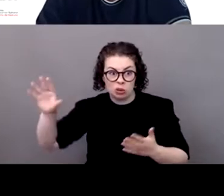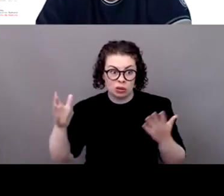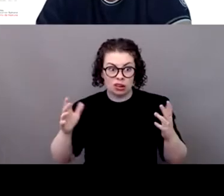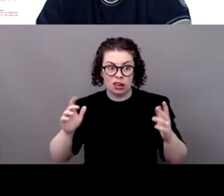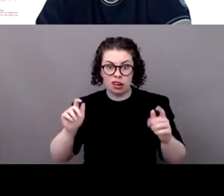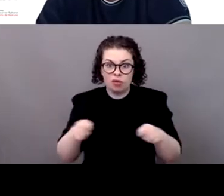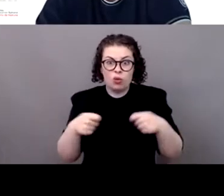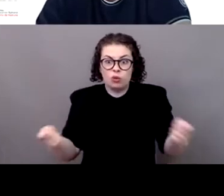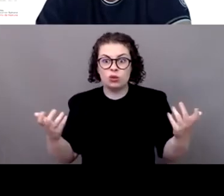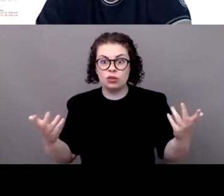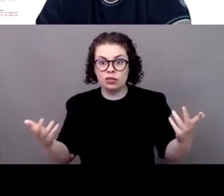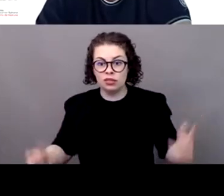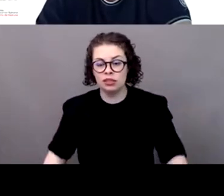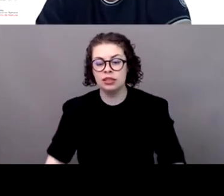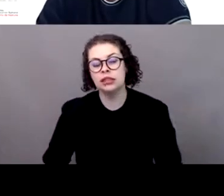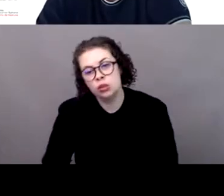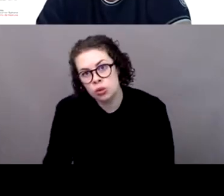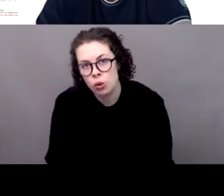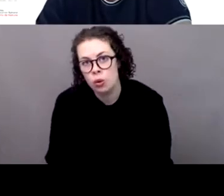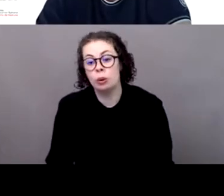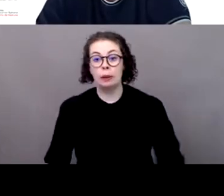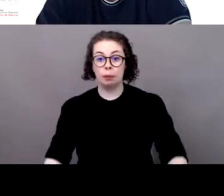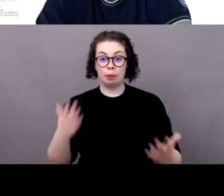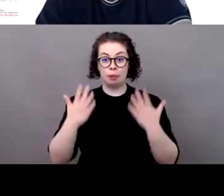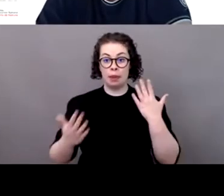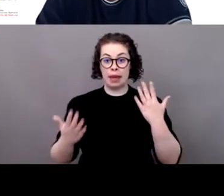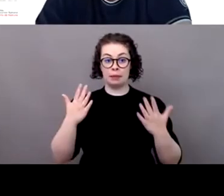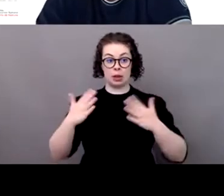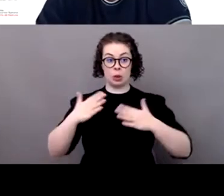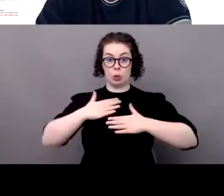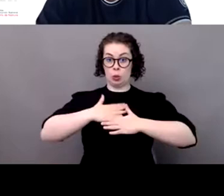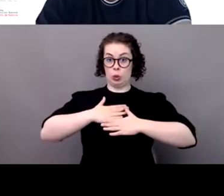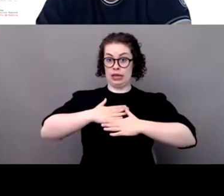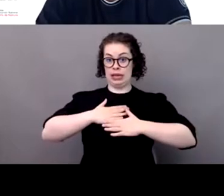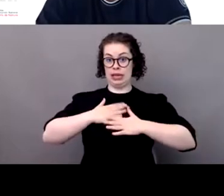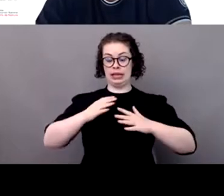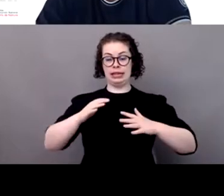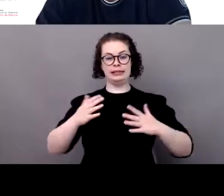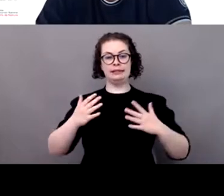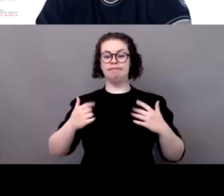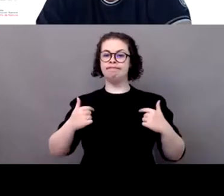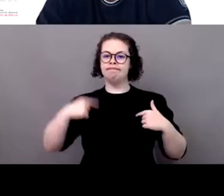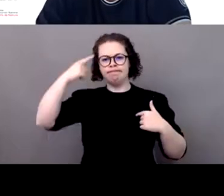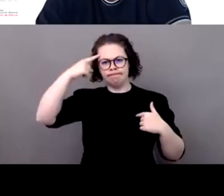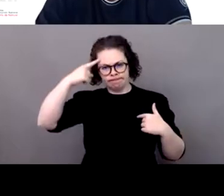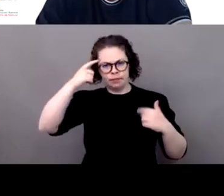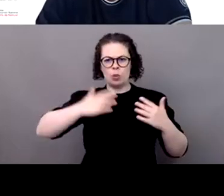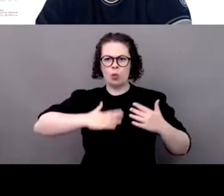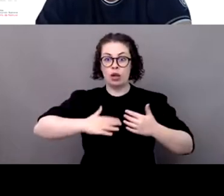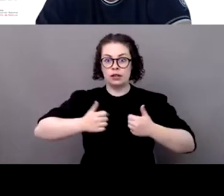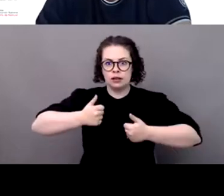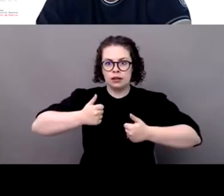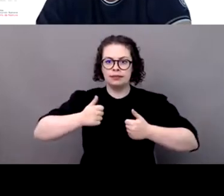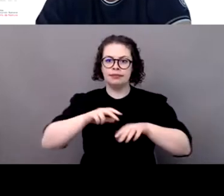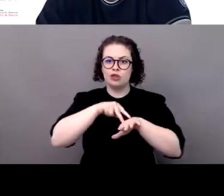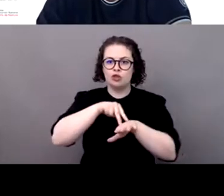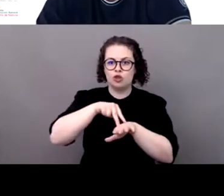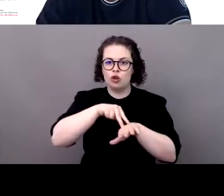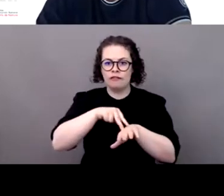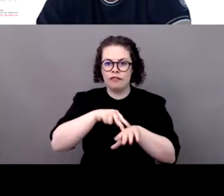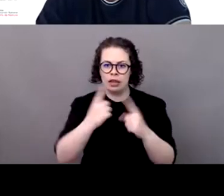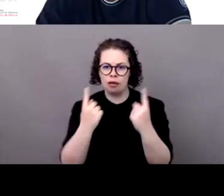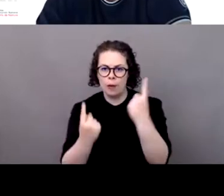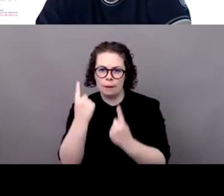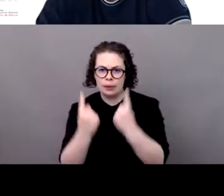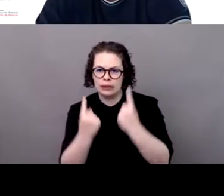build the competition, in the selection of the countries, to think, in the criteria of the CEO, to know if